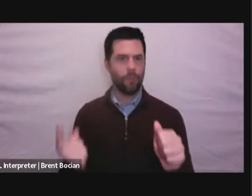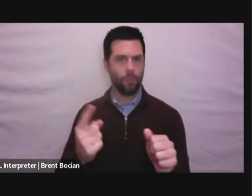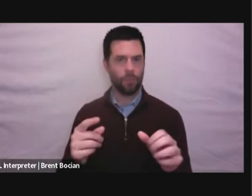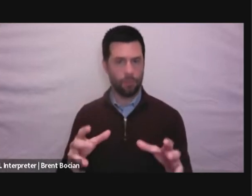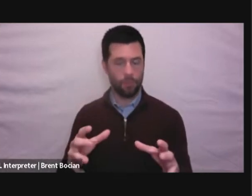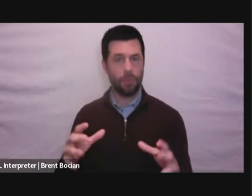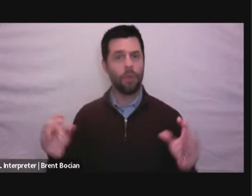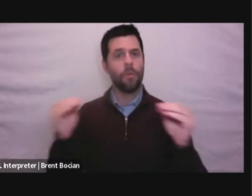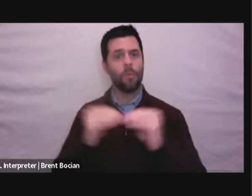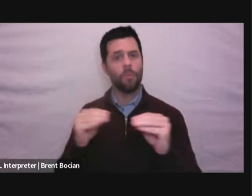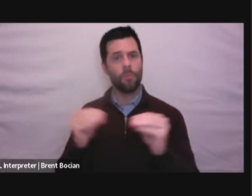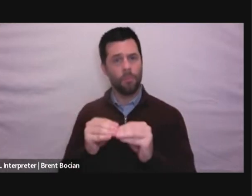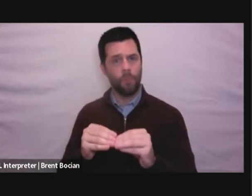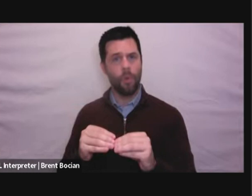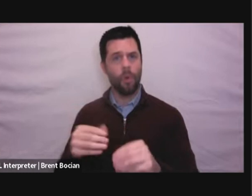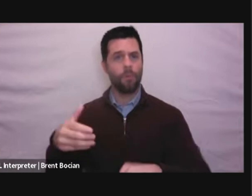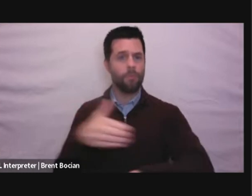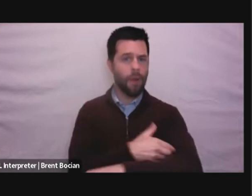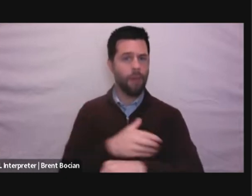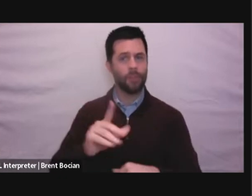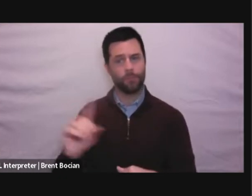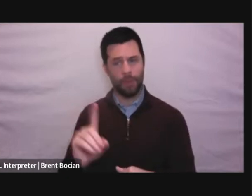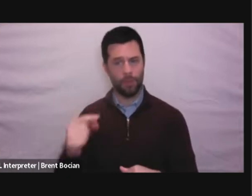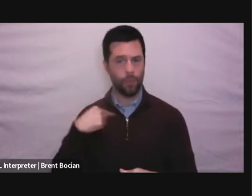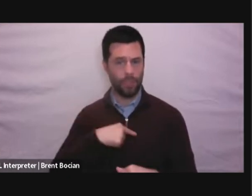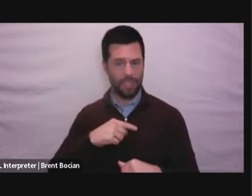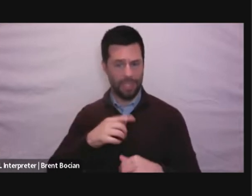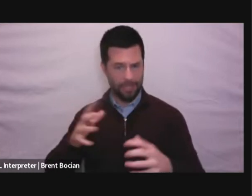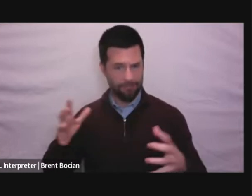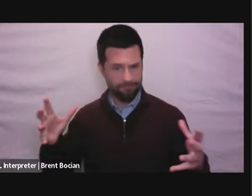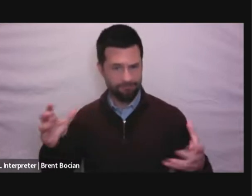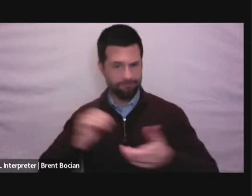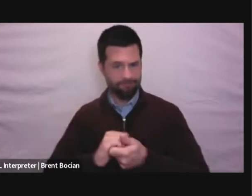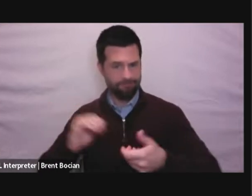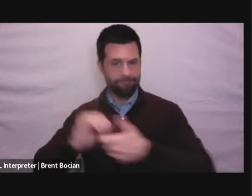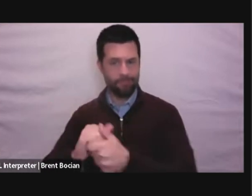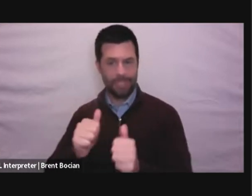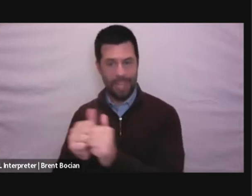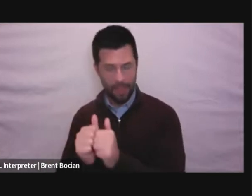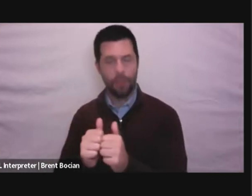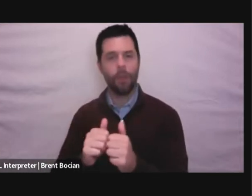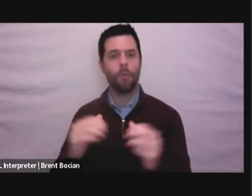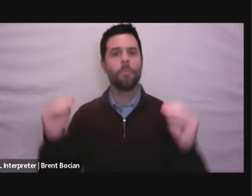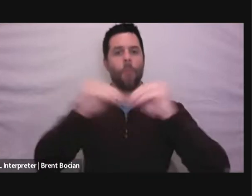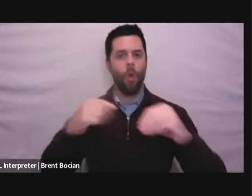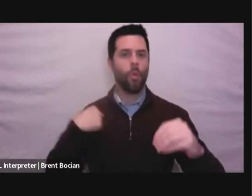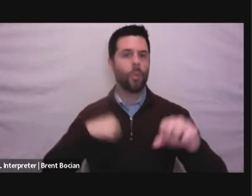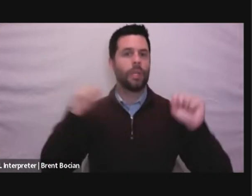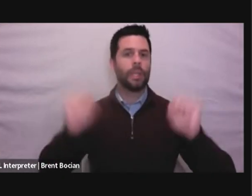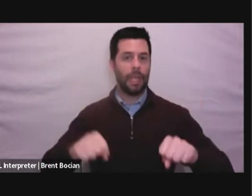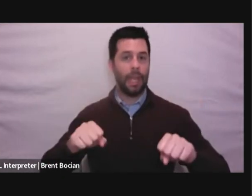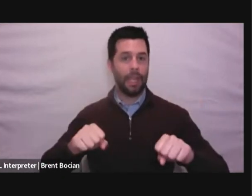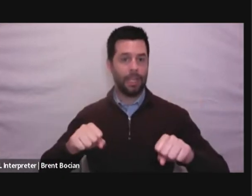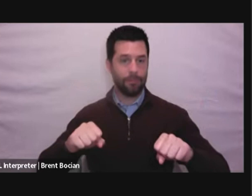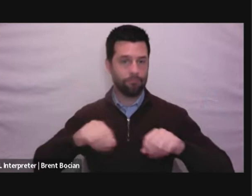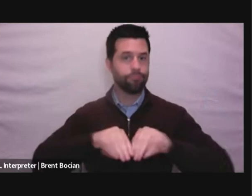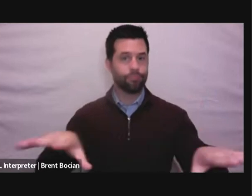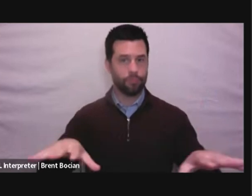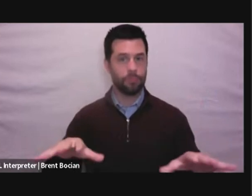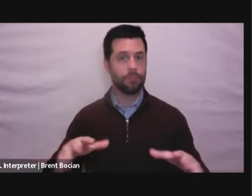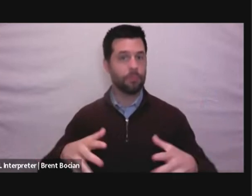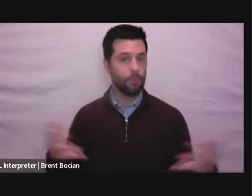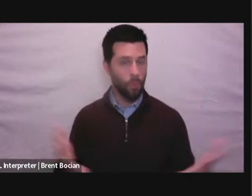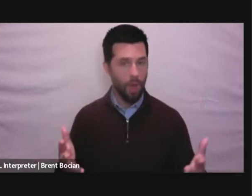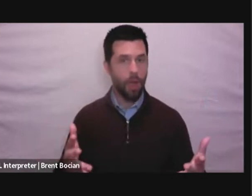more vibrant, resilient democracies that we can foster by our side, the more we will be able to do what we're all here to do, which is to